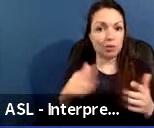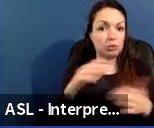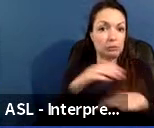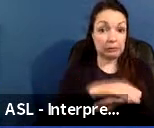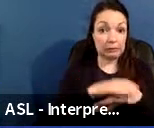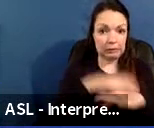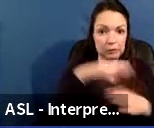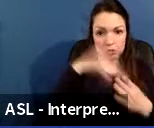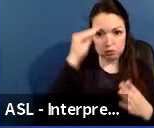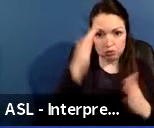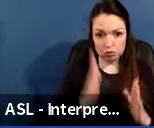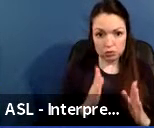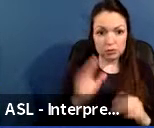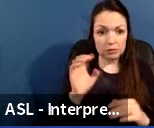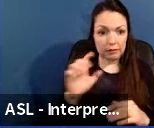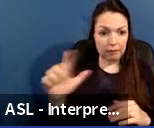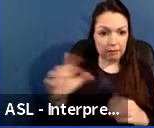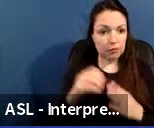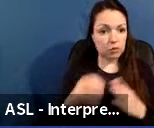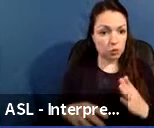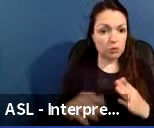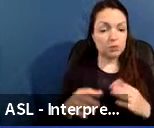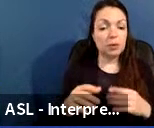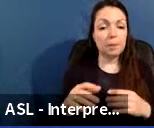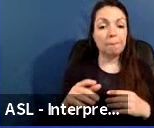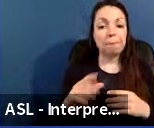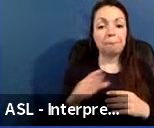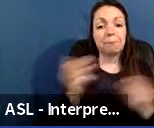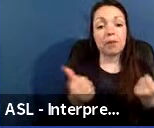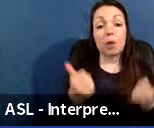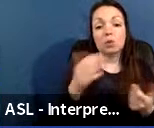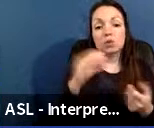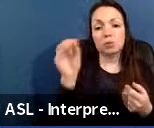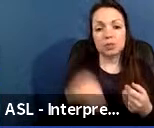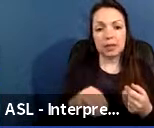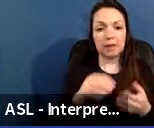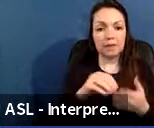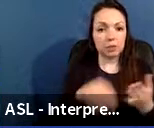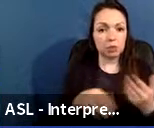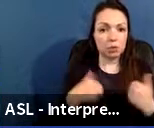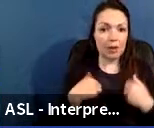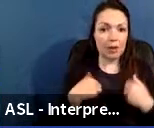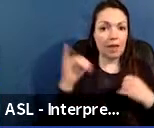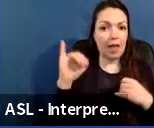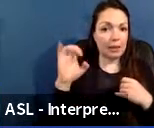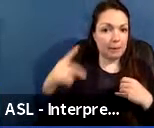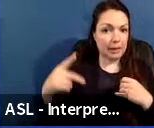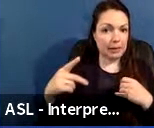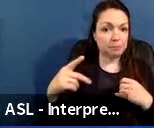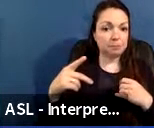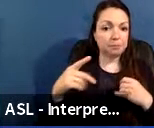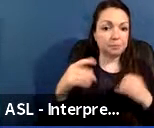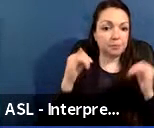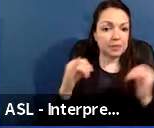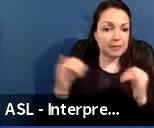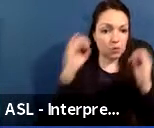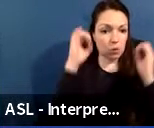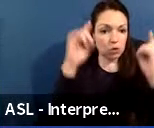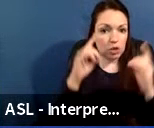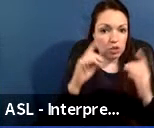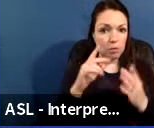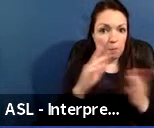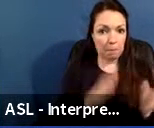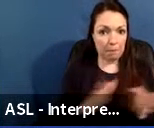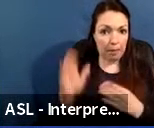supports to our English learner students and percent of students who have an individualized education planner students who are currently in special